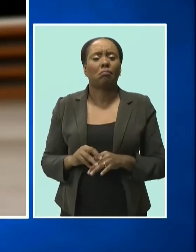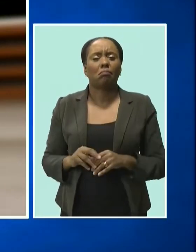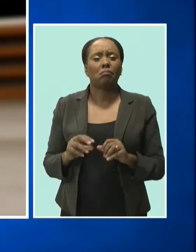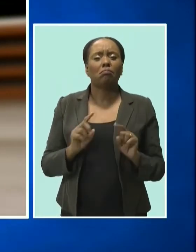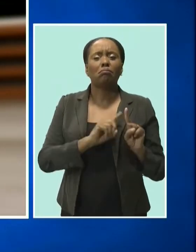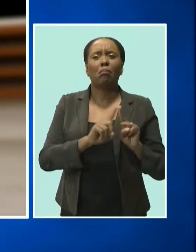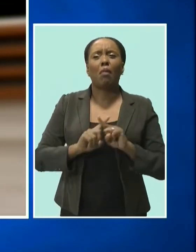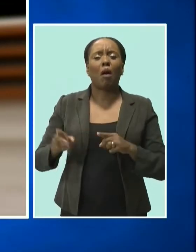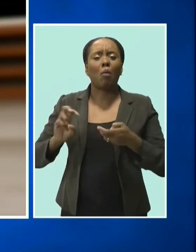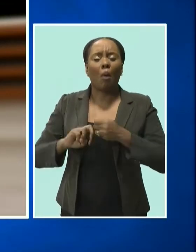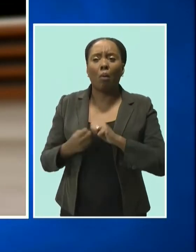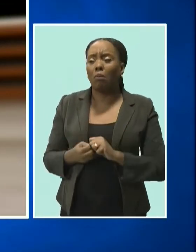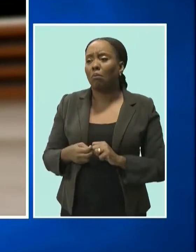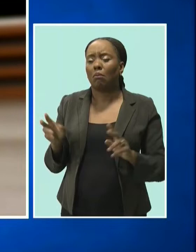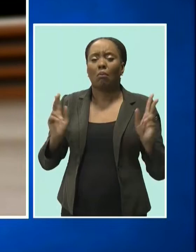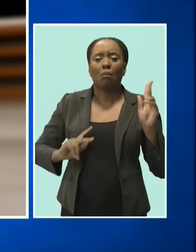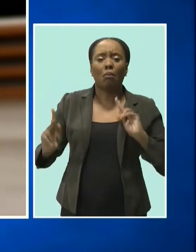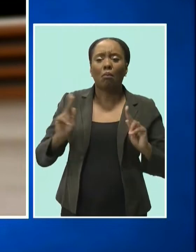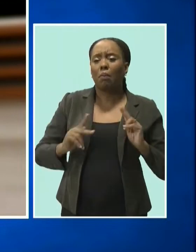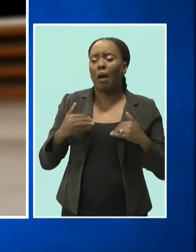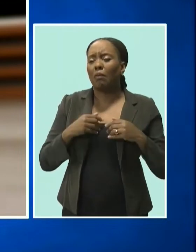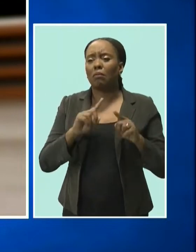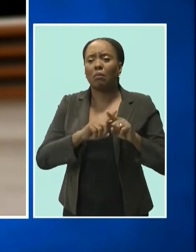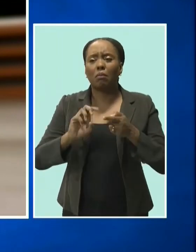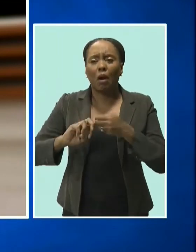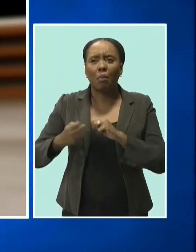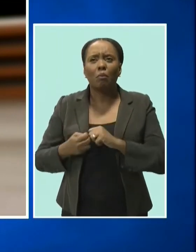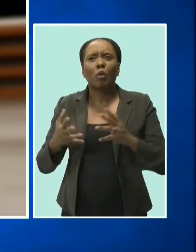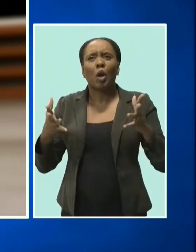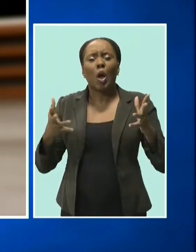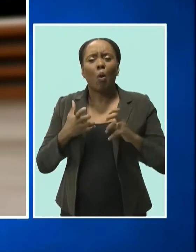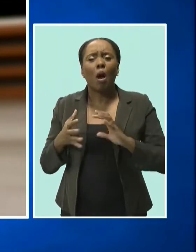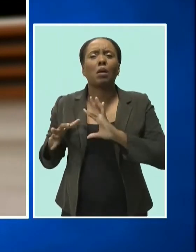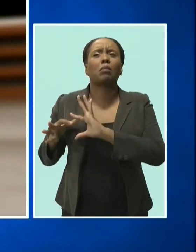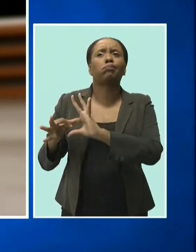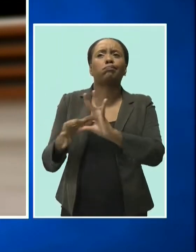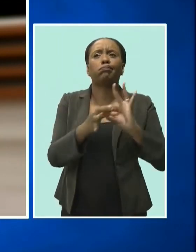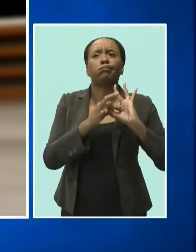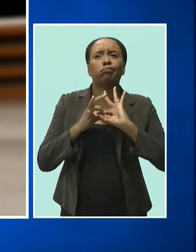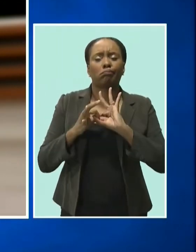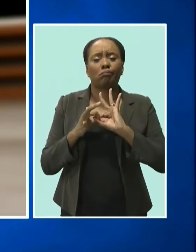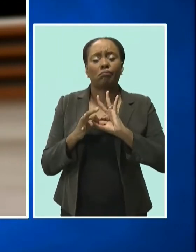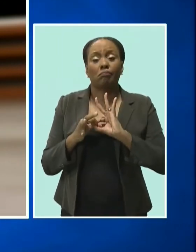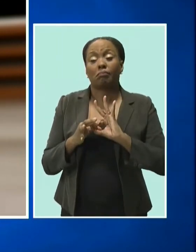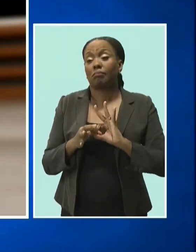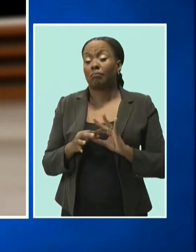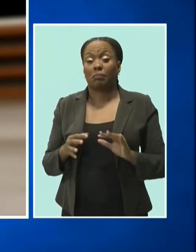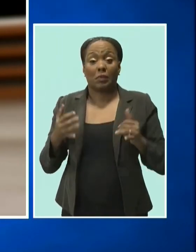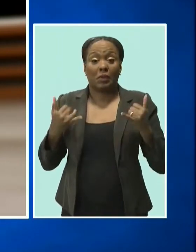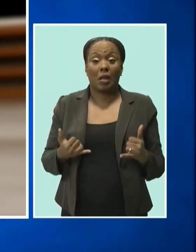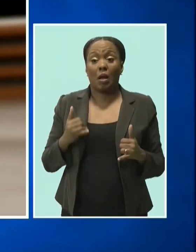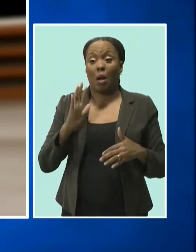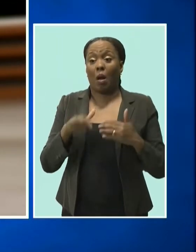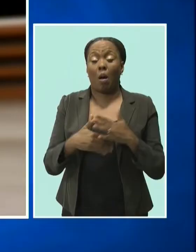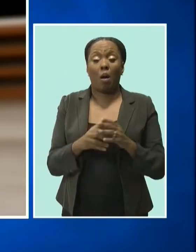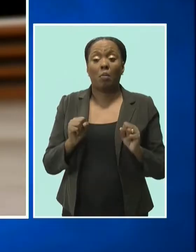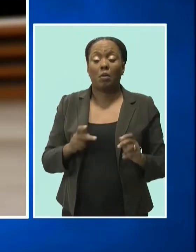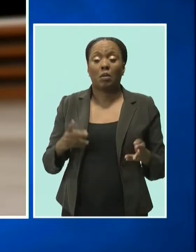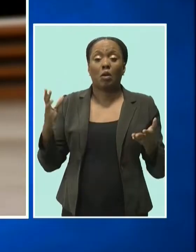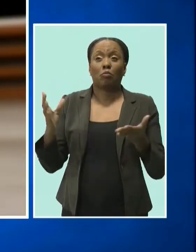both individually and collectively. Let us therefore grab each opportunity to promote the positive.